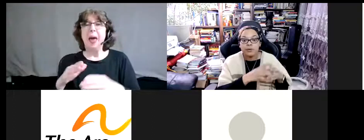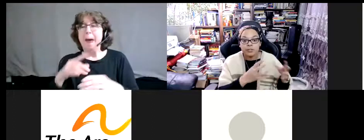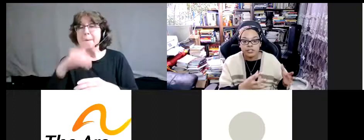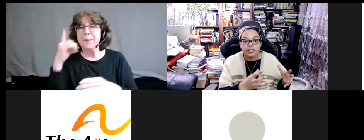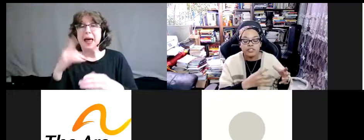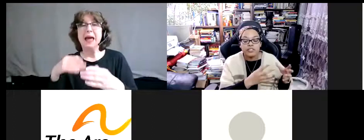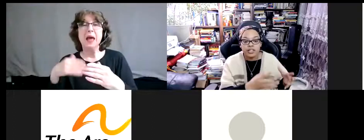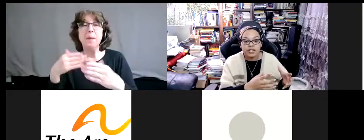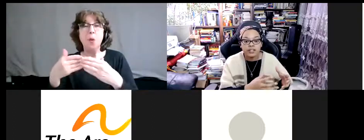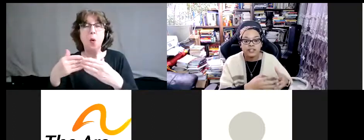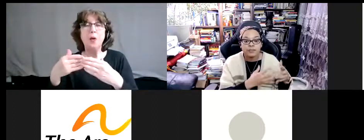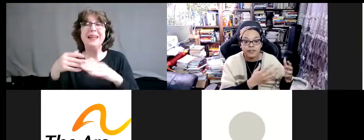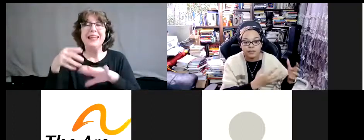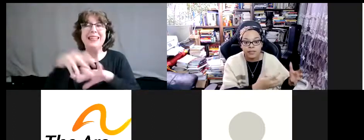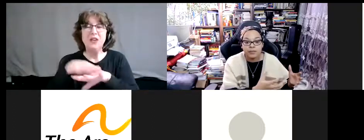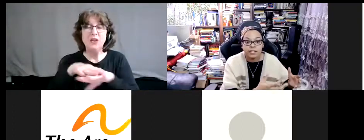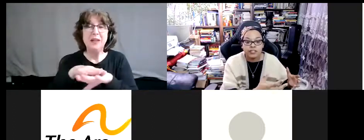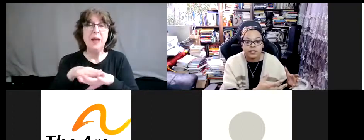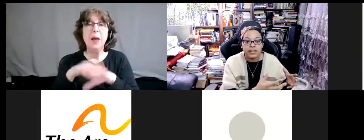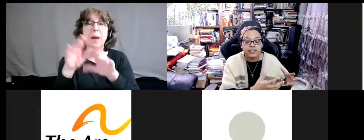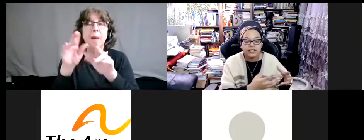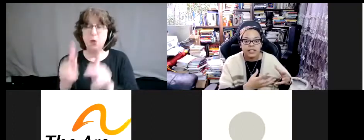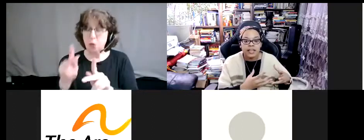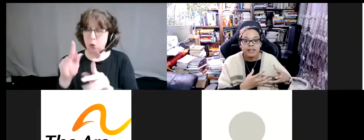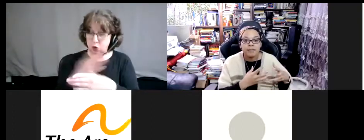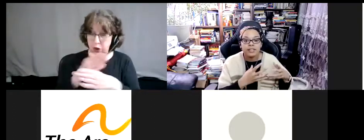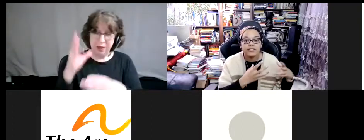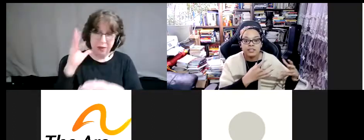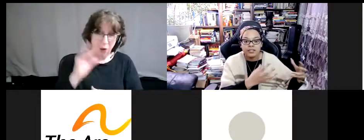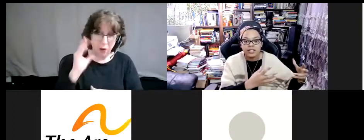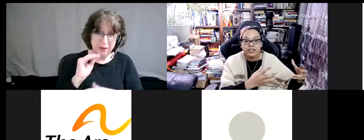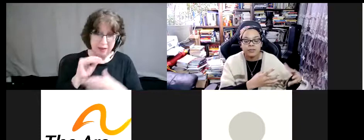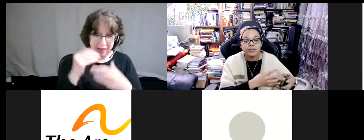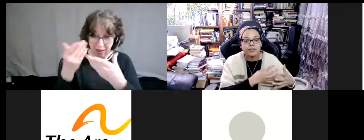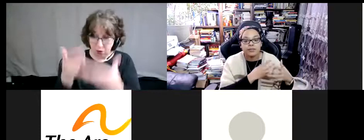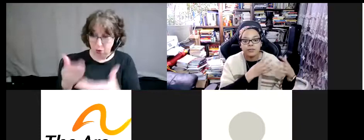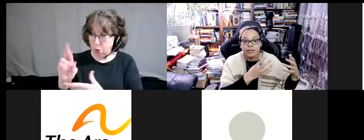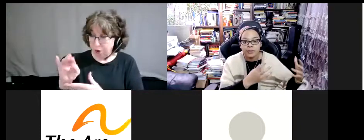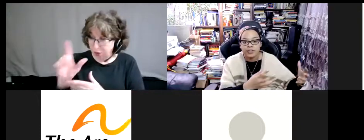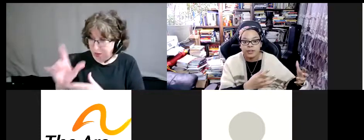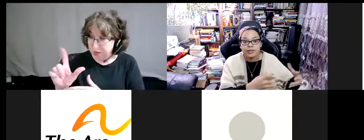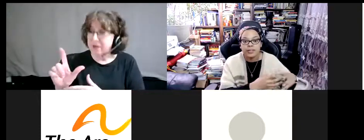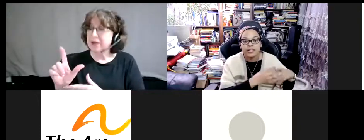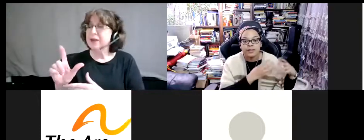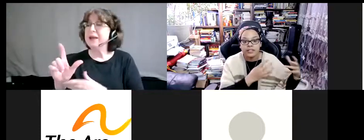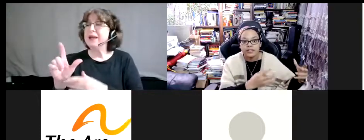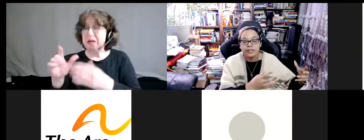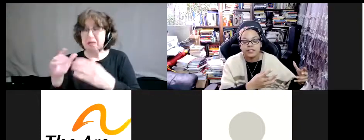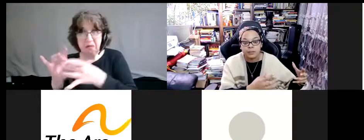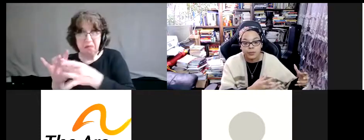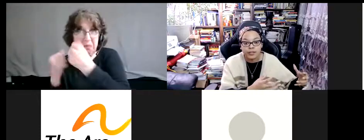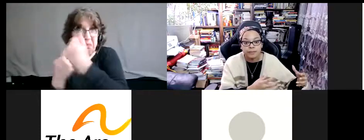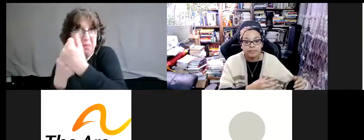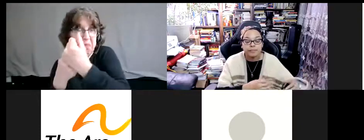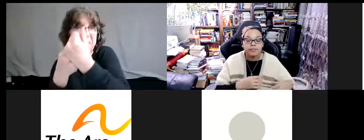going to, of course, share in the experience of being racialized and be in solidarity with folks who are doing racial equity or anti